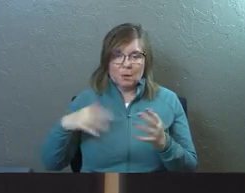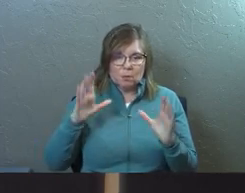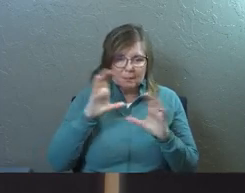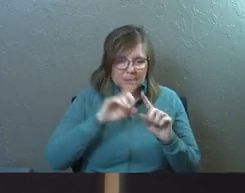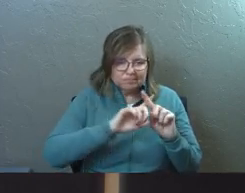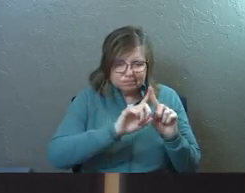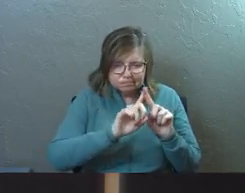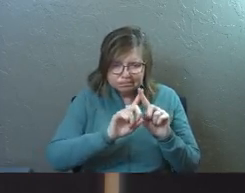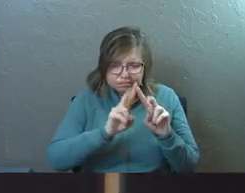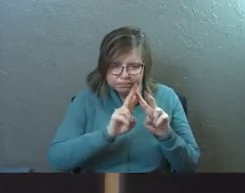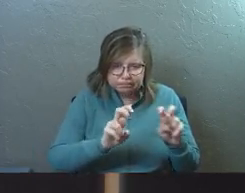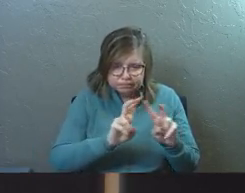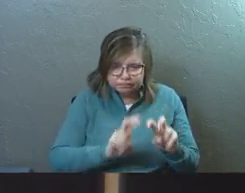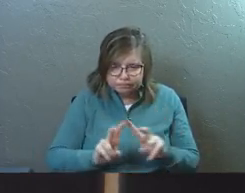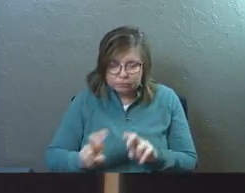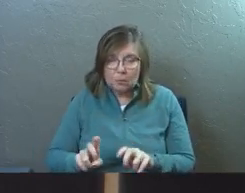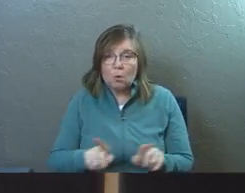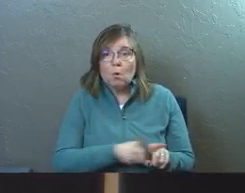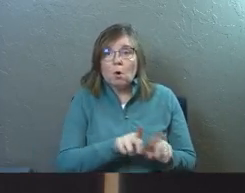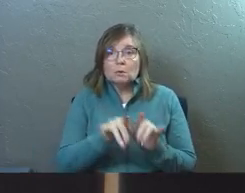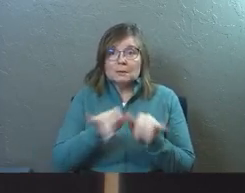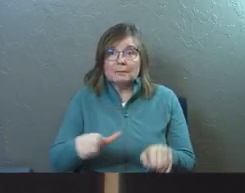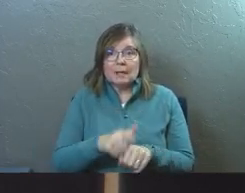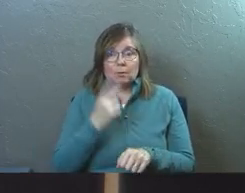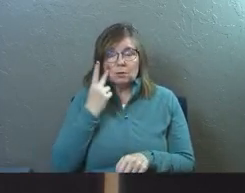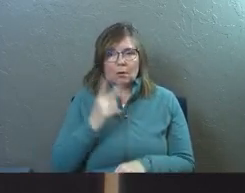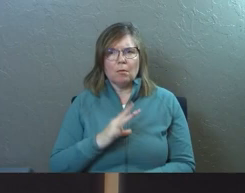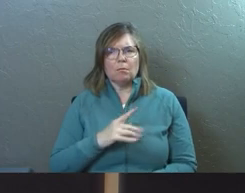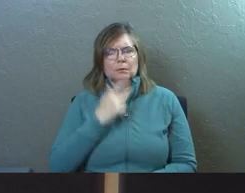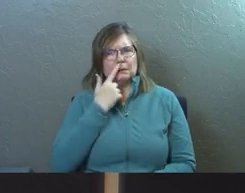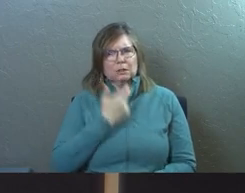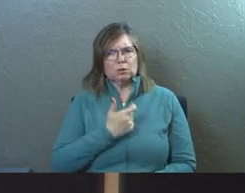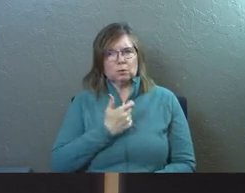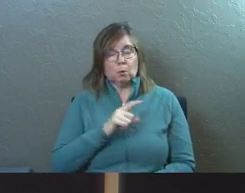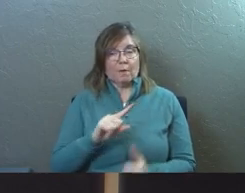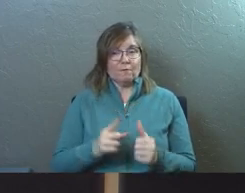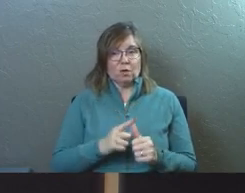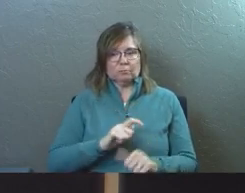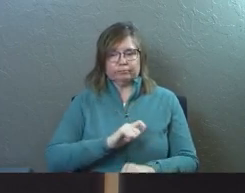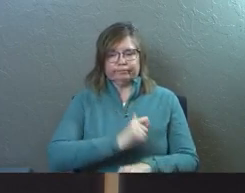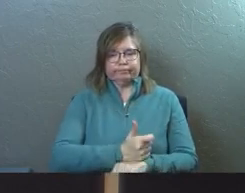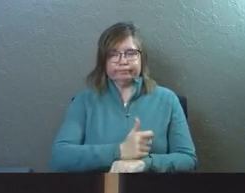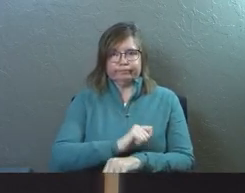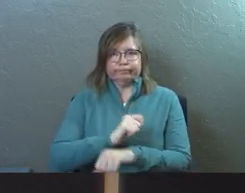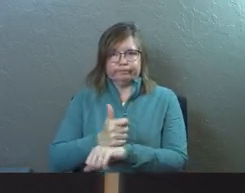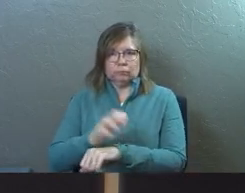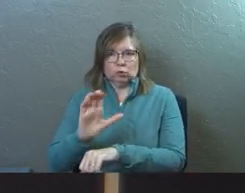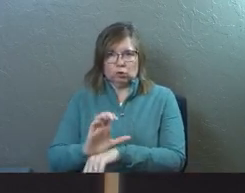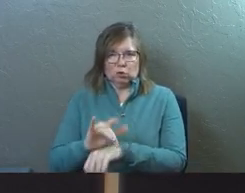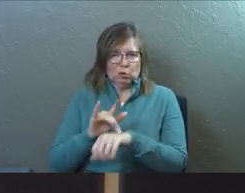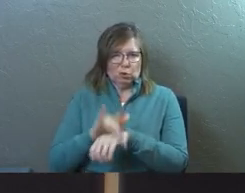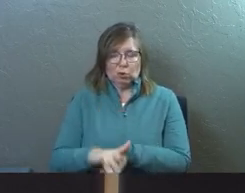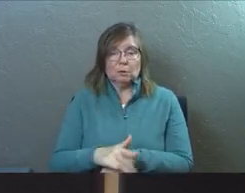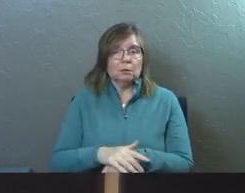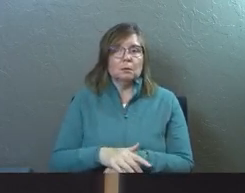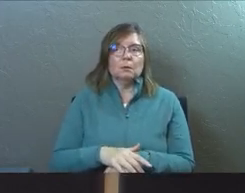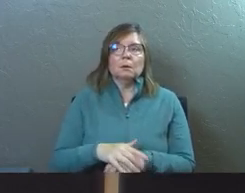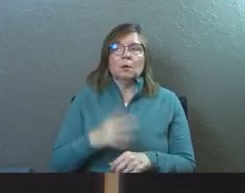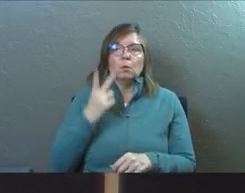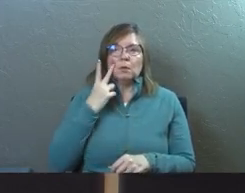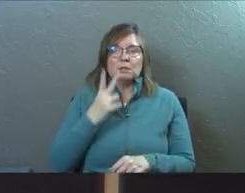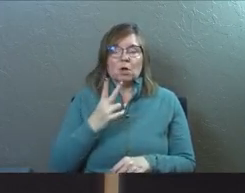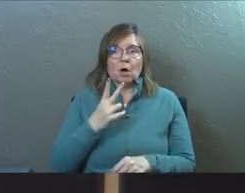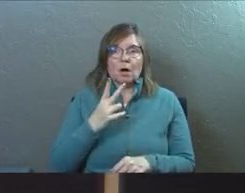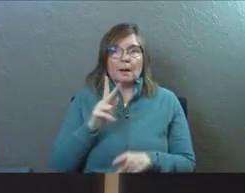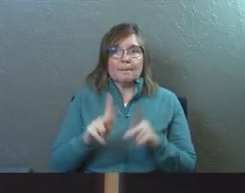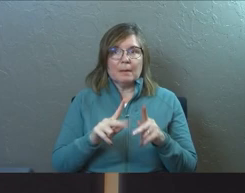We also saw a very interesting thing as the early church was born. And this is going to be a lot of our focus today. Was this issue of